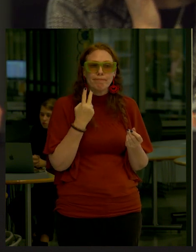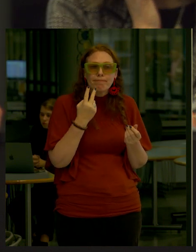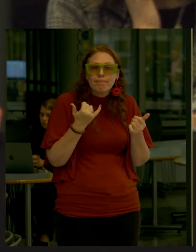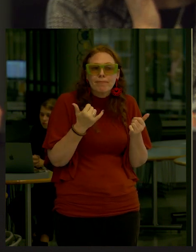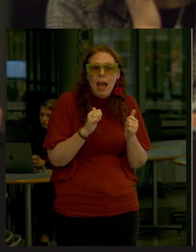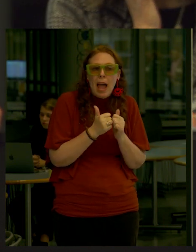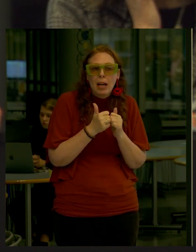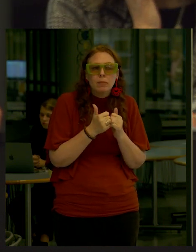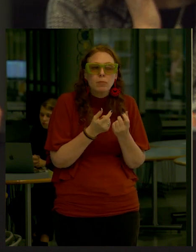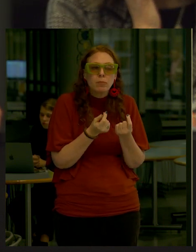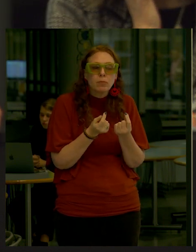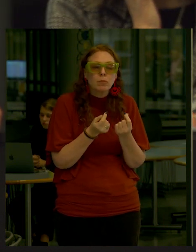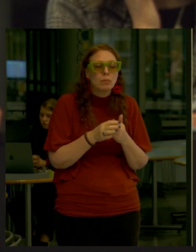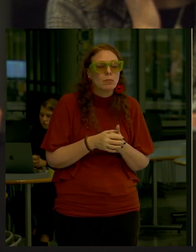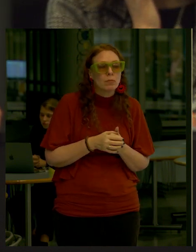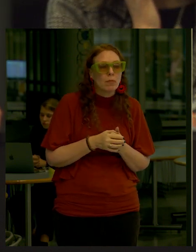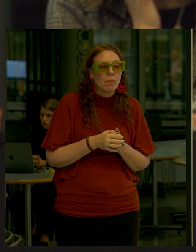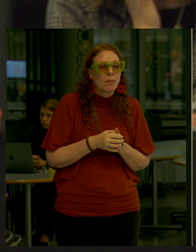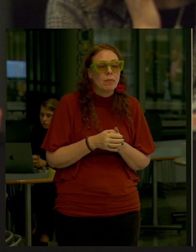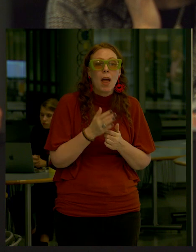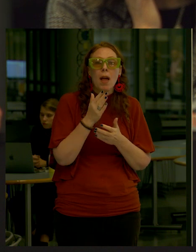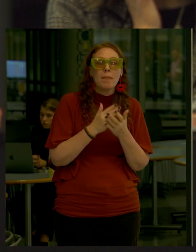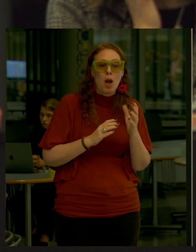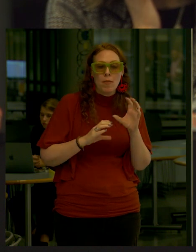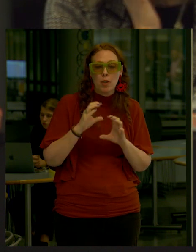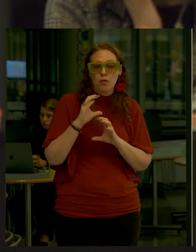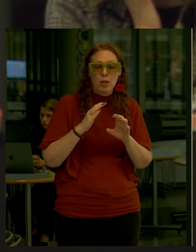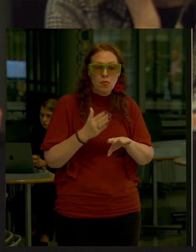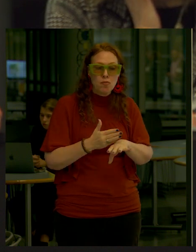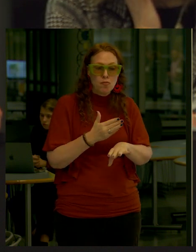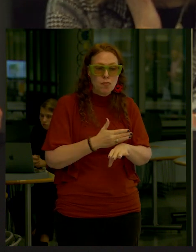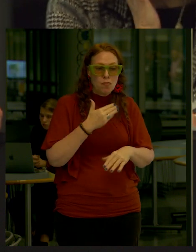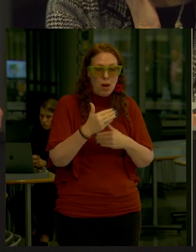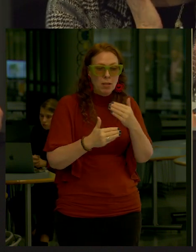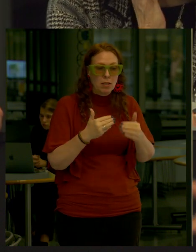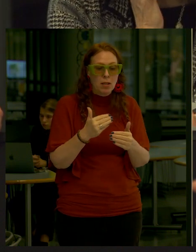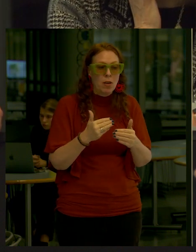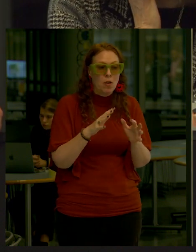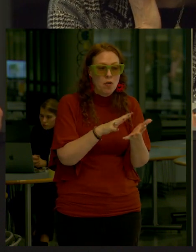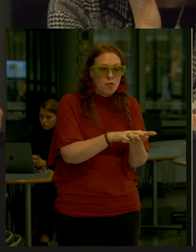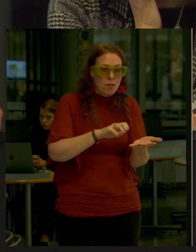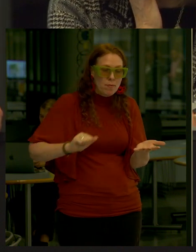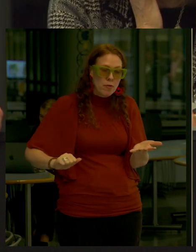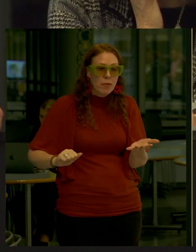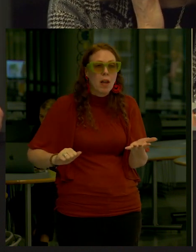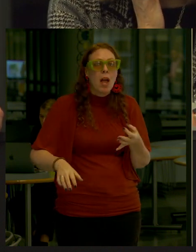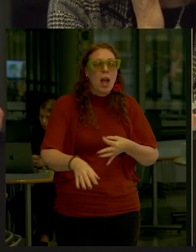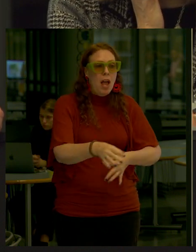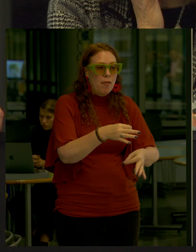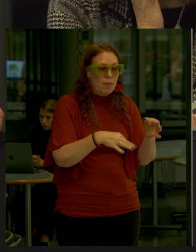right now We are, as part of the construction process Going to have to remove And then replace the